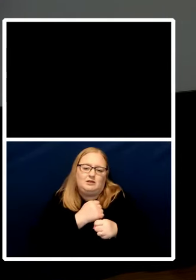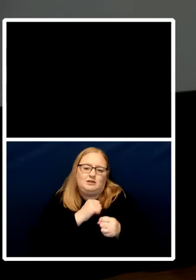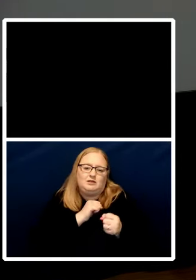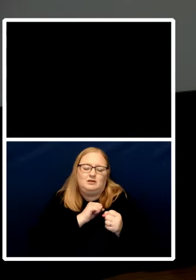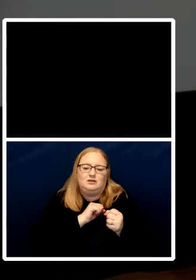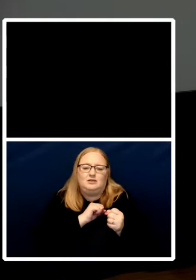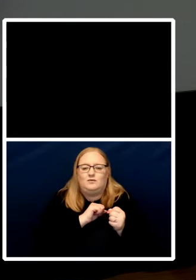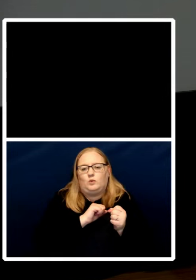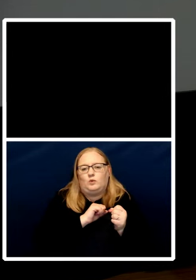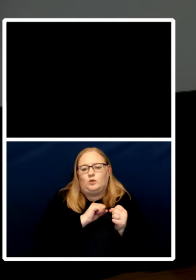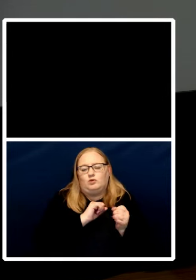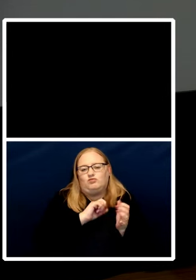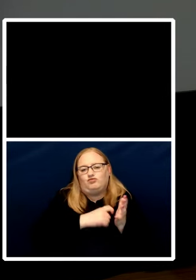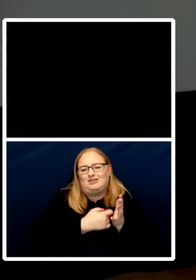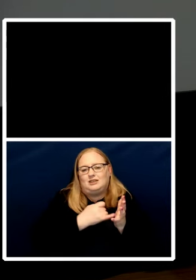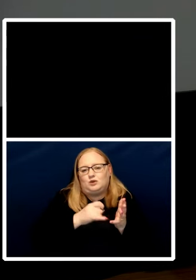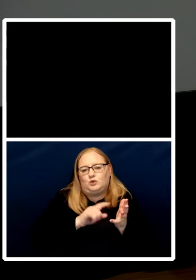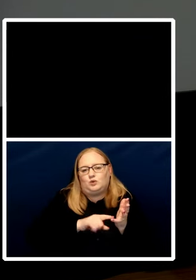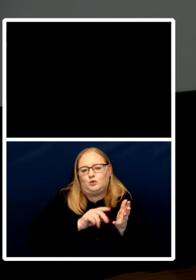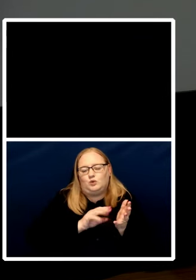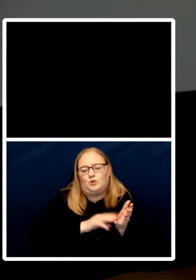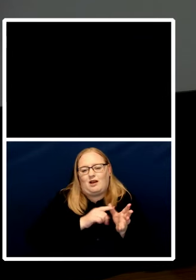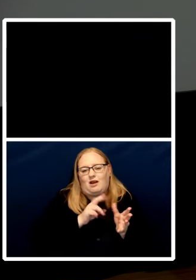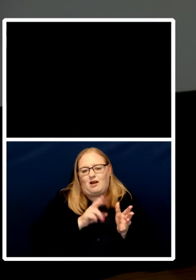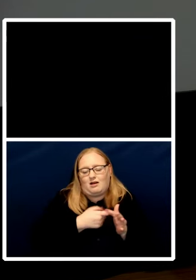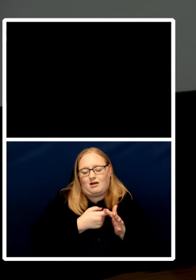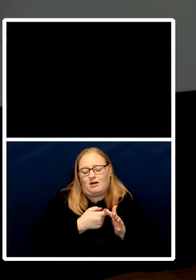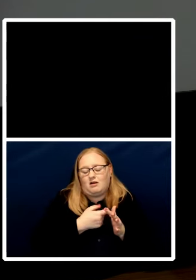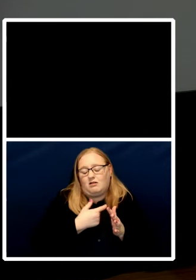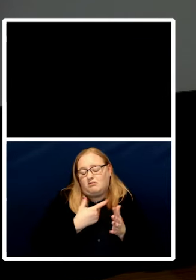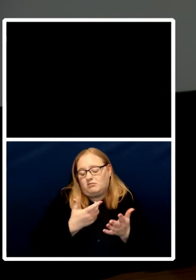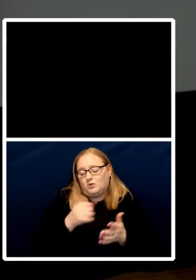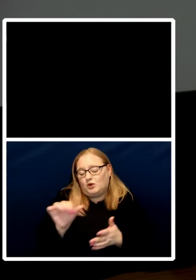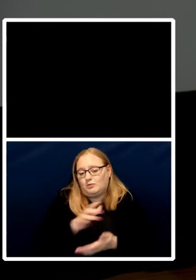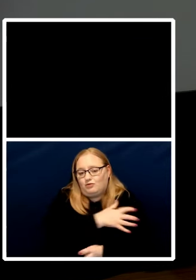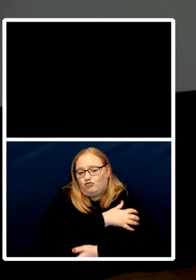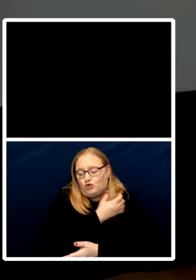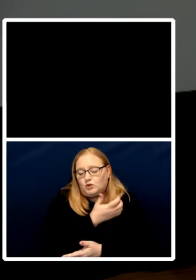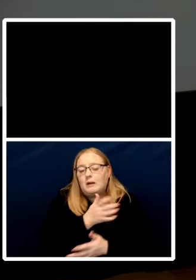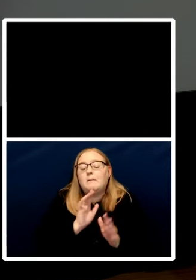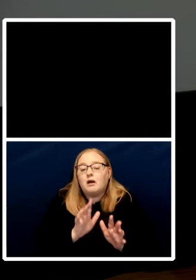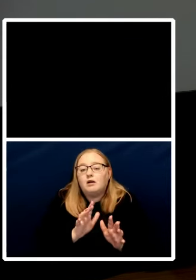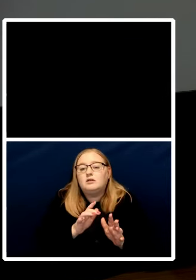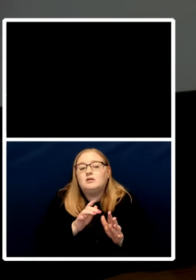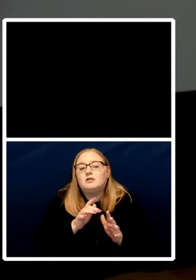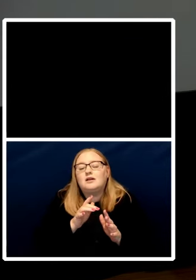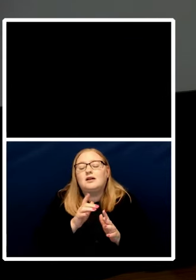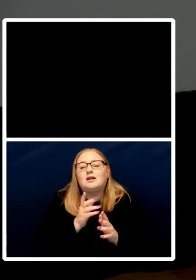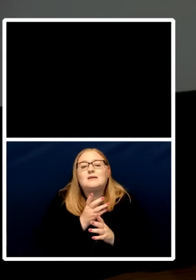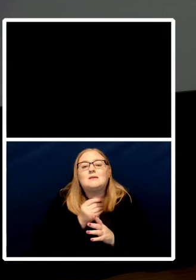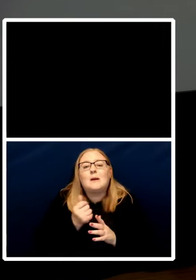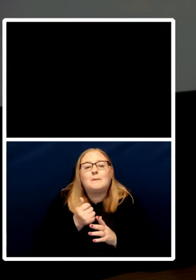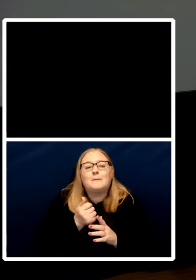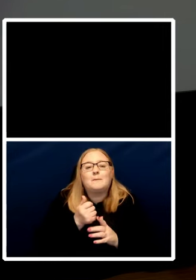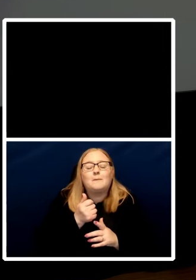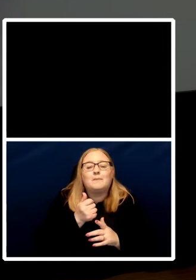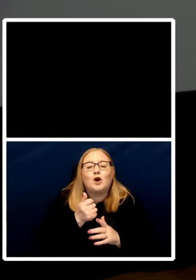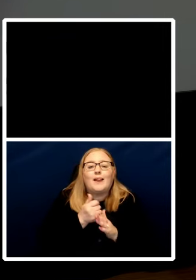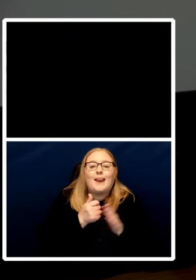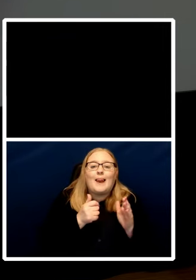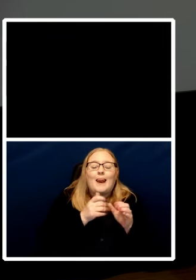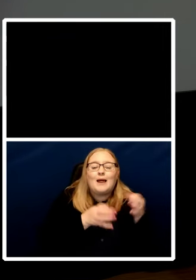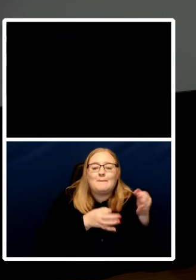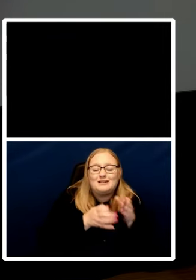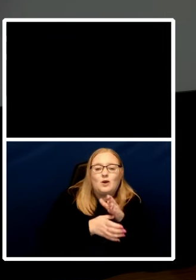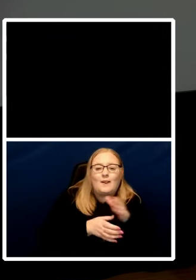there are people there are people on the left of politics who say this 1945 stuff was all just made up by the americans to have a go at the